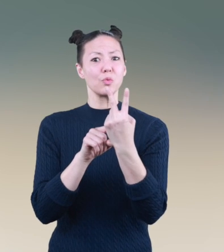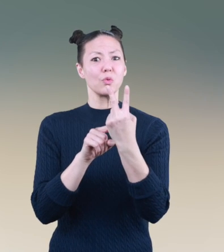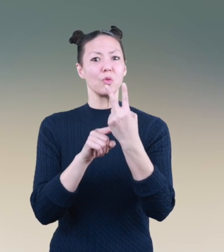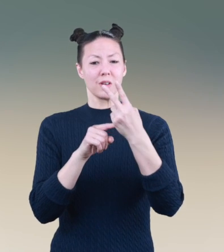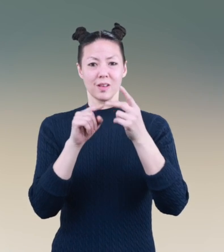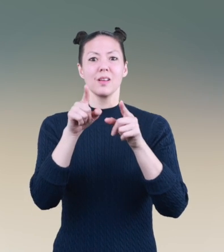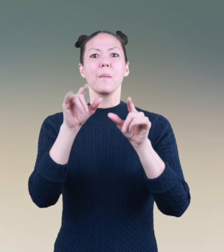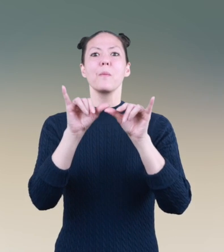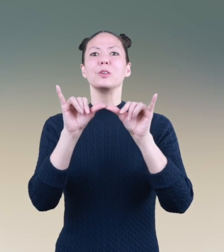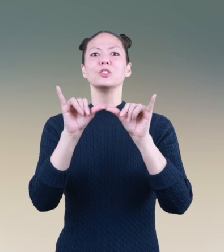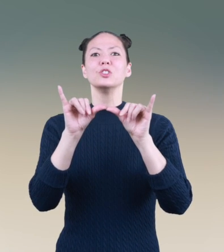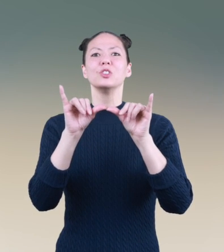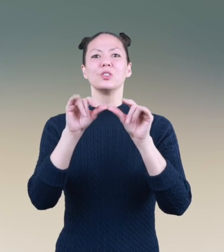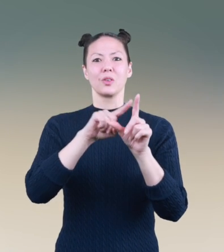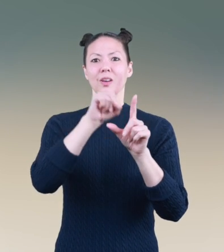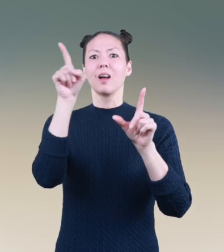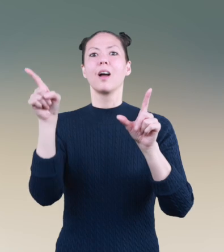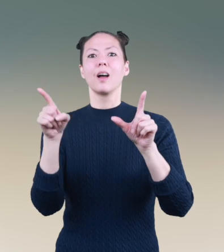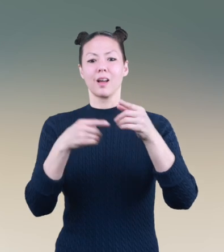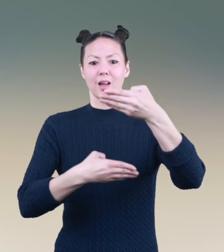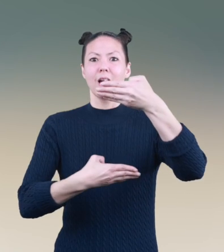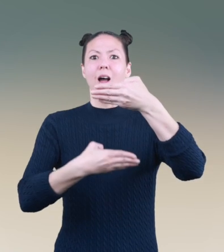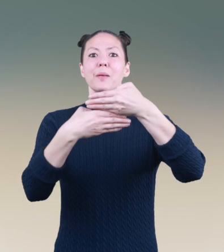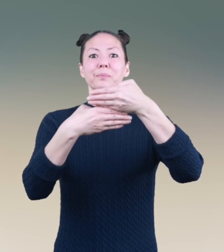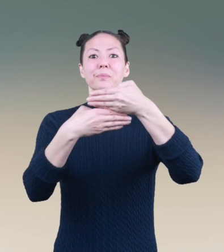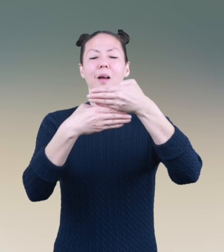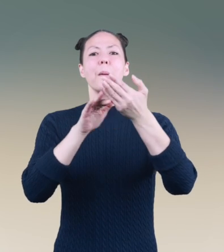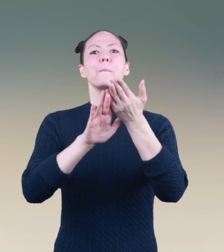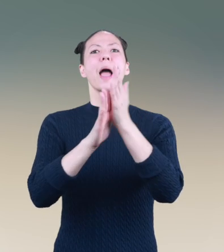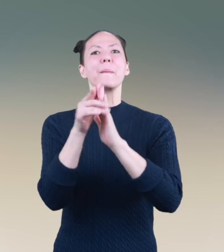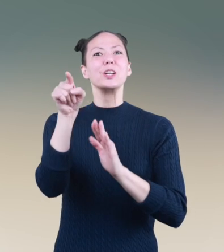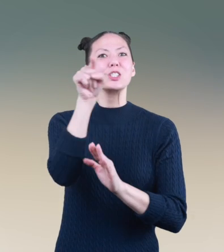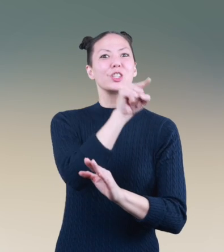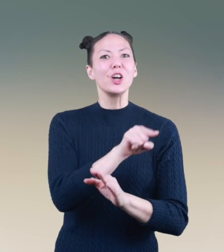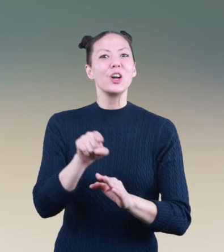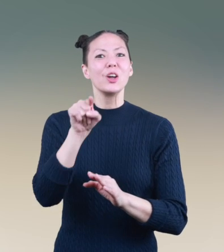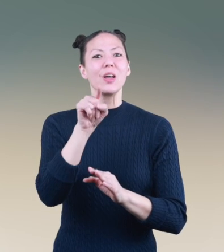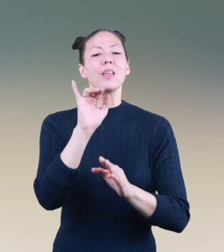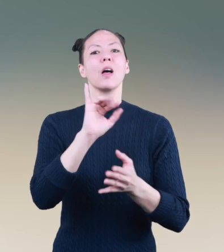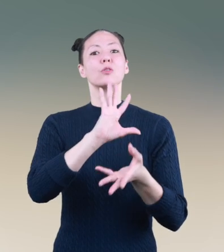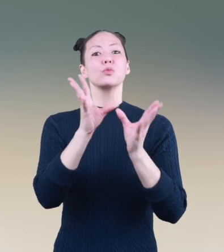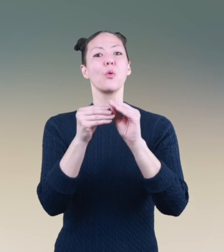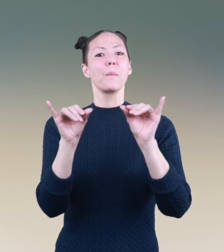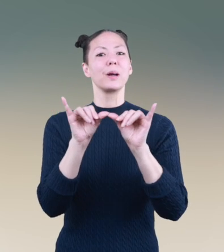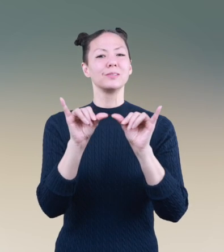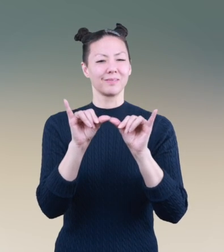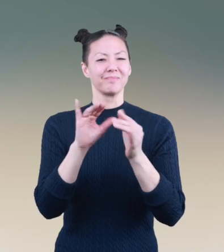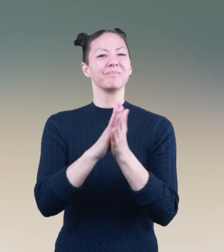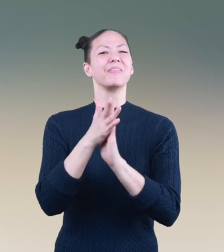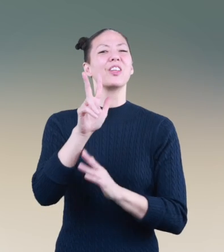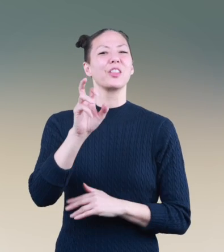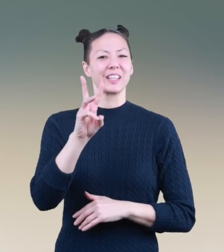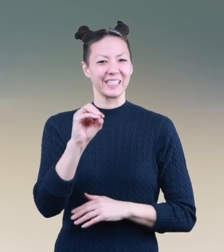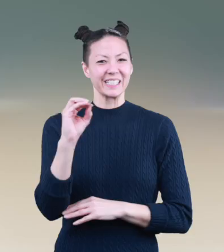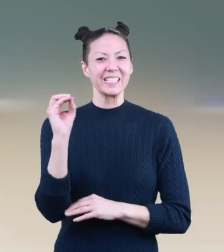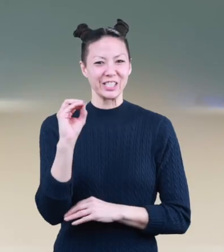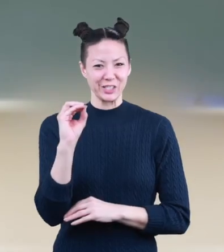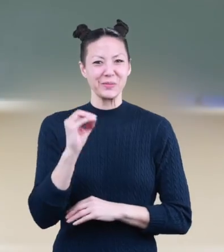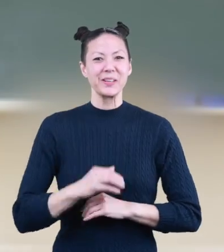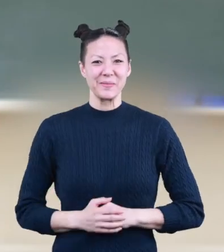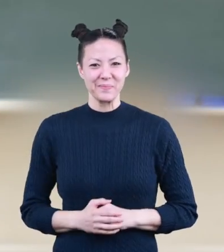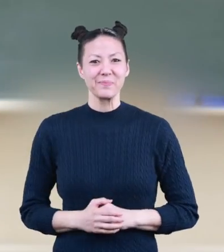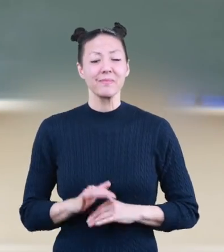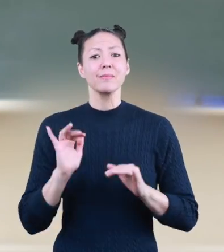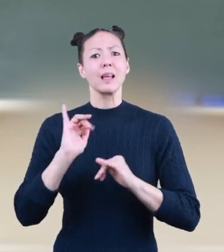if two protractors were placed end to end, they would form a circle with a total measurement of 360 degrees.